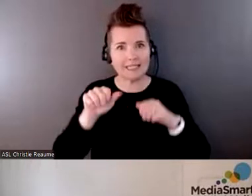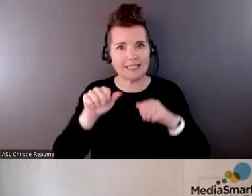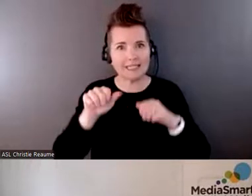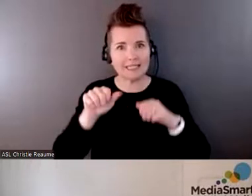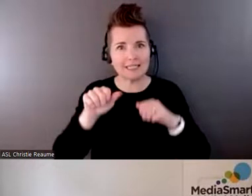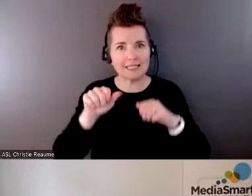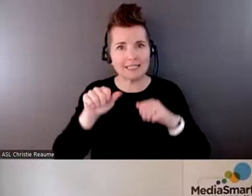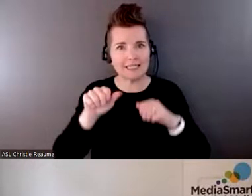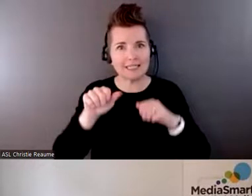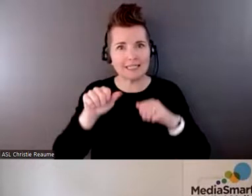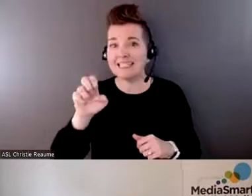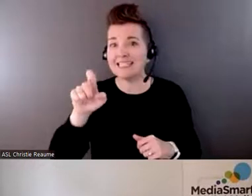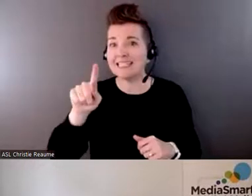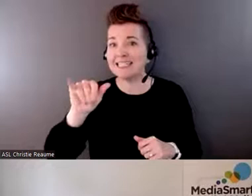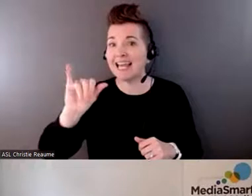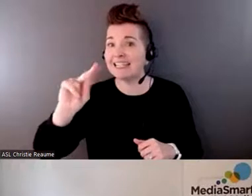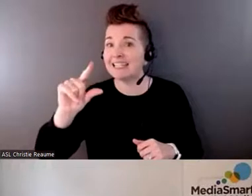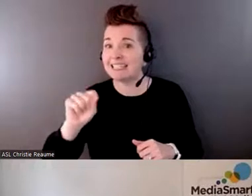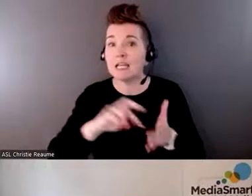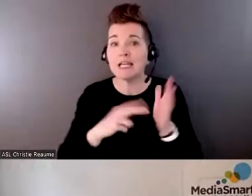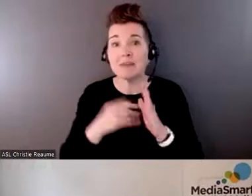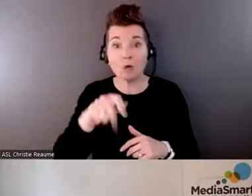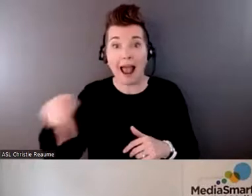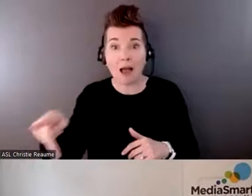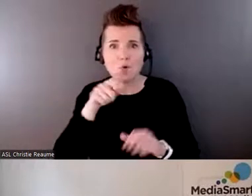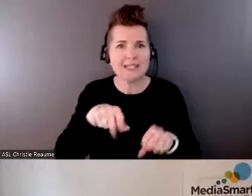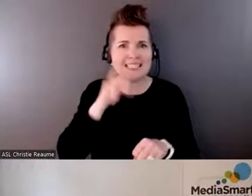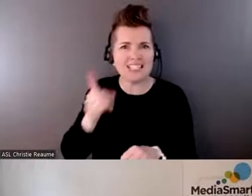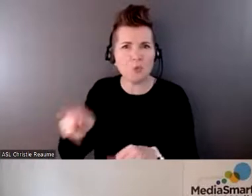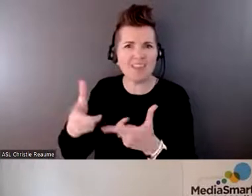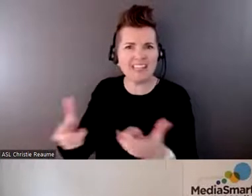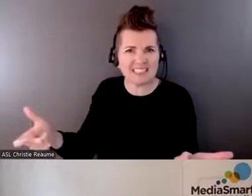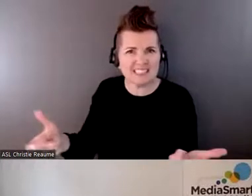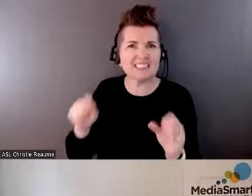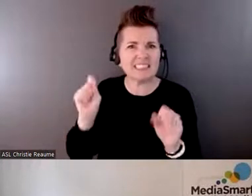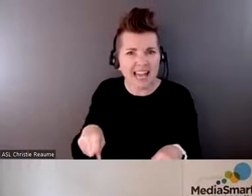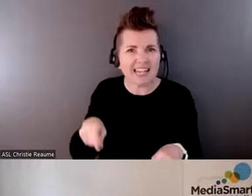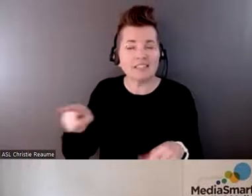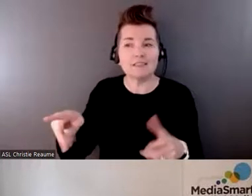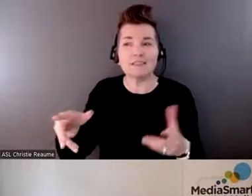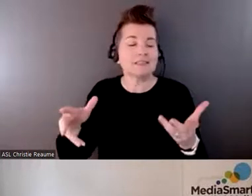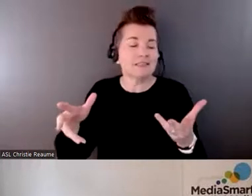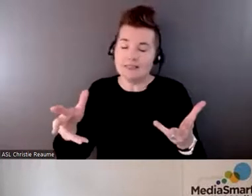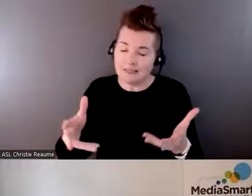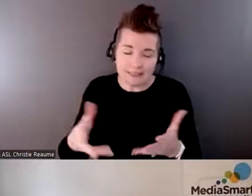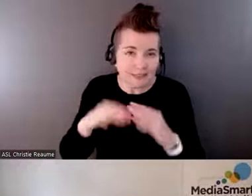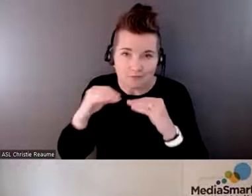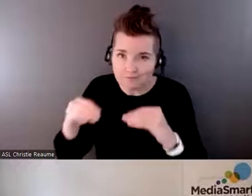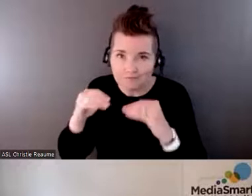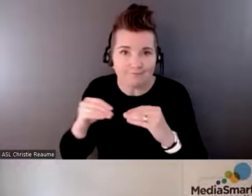networks that you're thinking about not just your own privacy. But as we know, privacy is relational. So you might want to be sharing